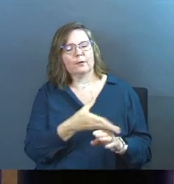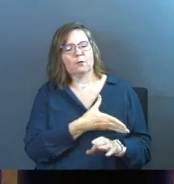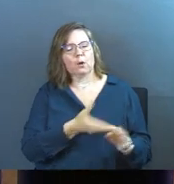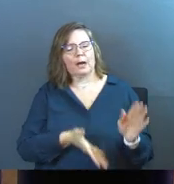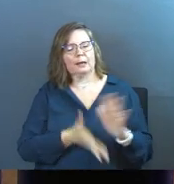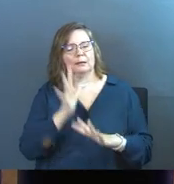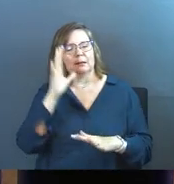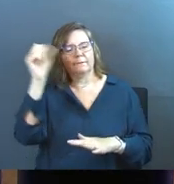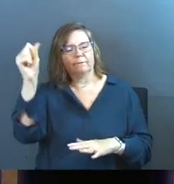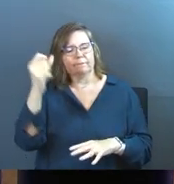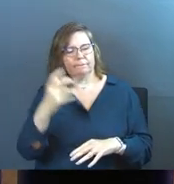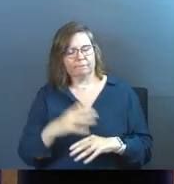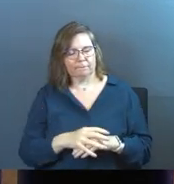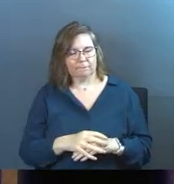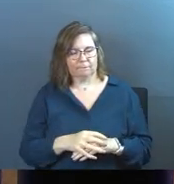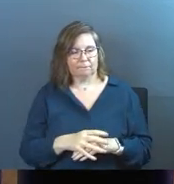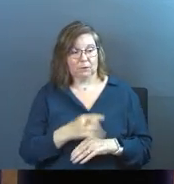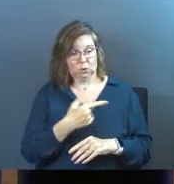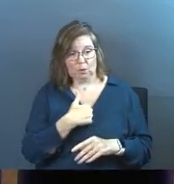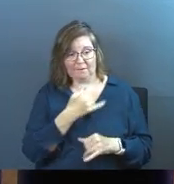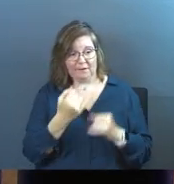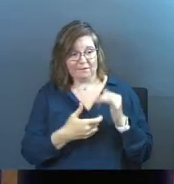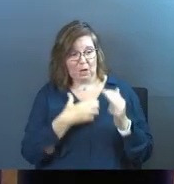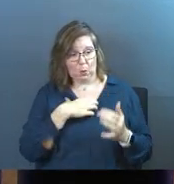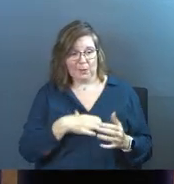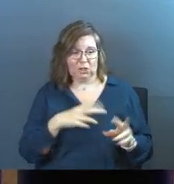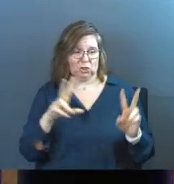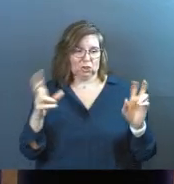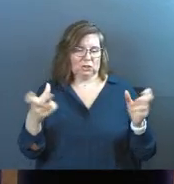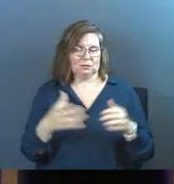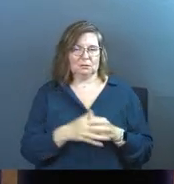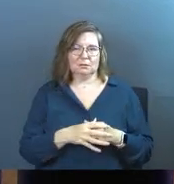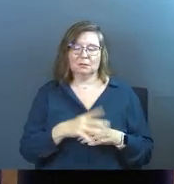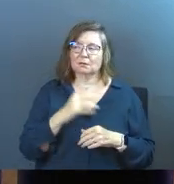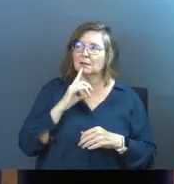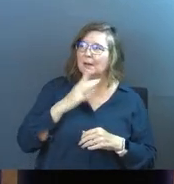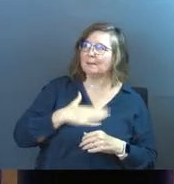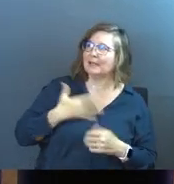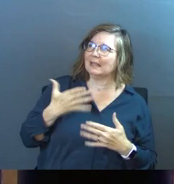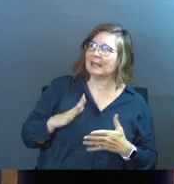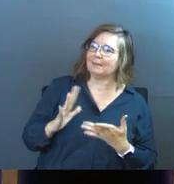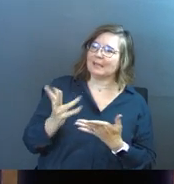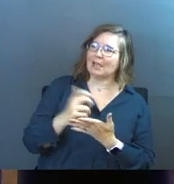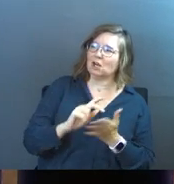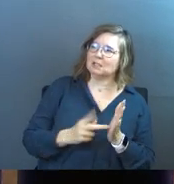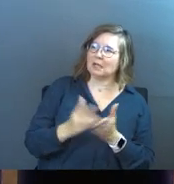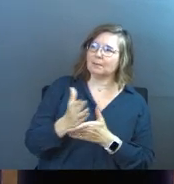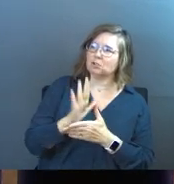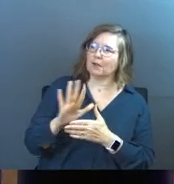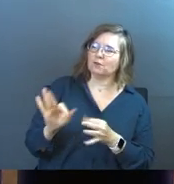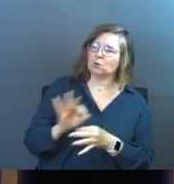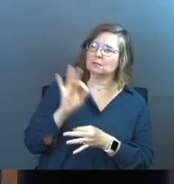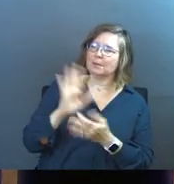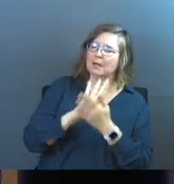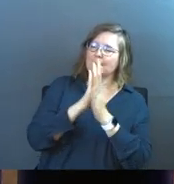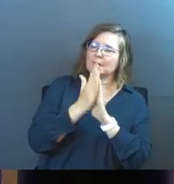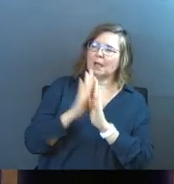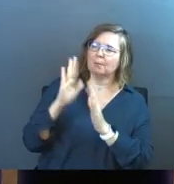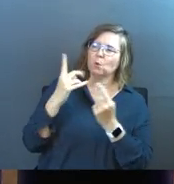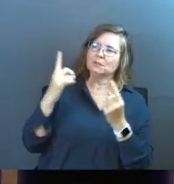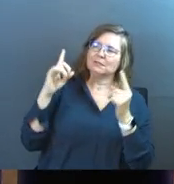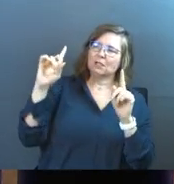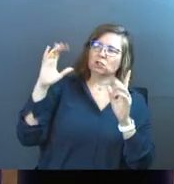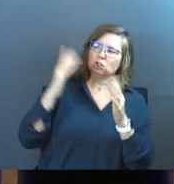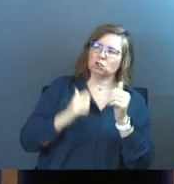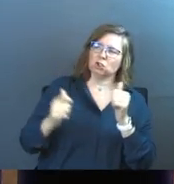before I'm taken away. Like, do you have a final wish? Elisha replied, please let me inherit a double share of your spirit and become your